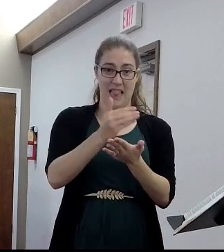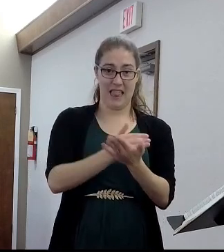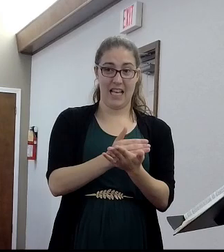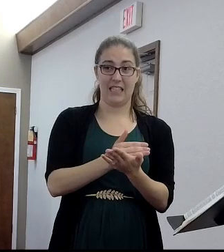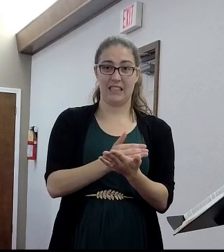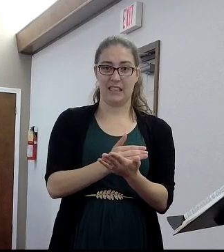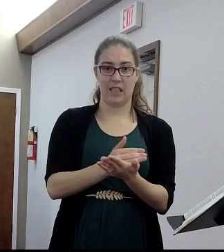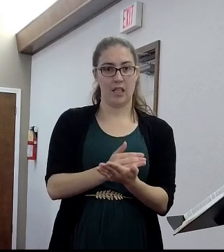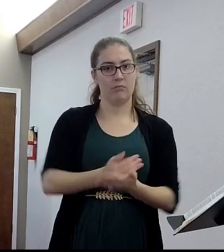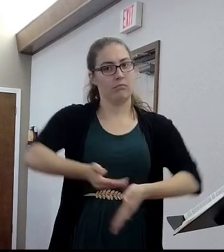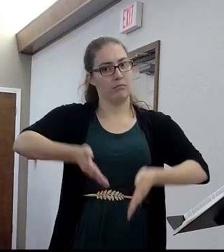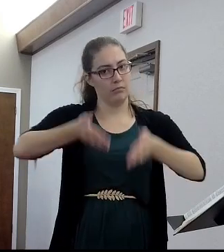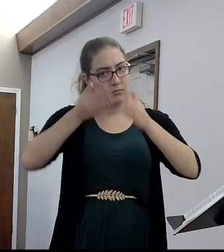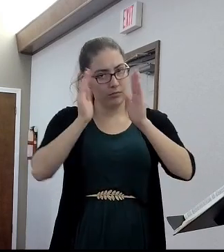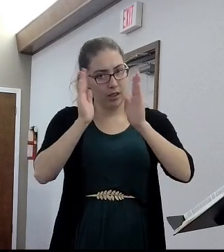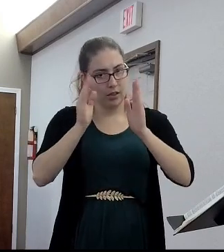tell you.